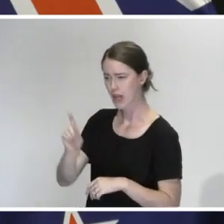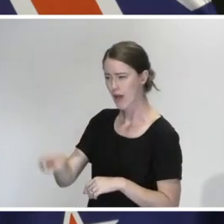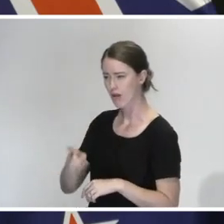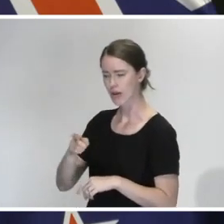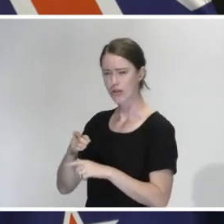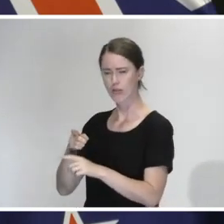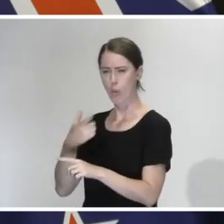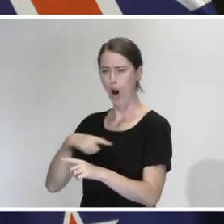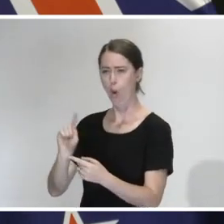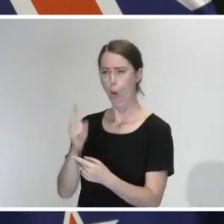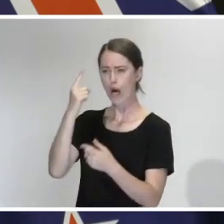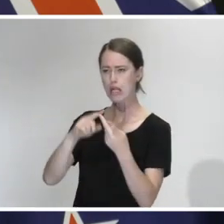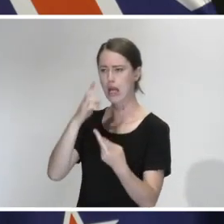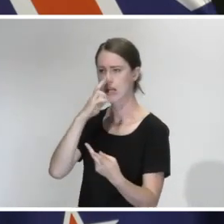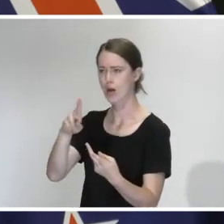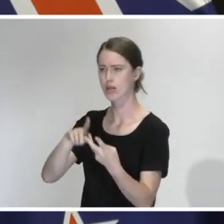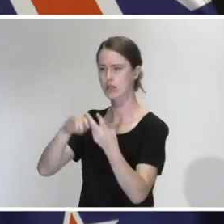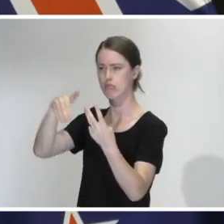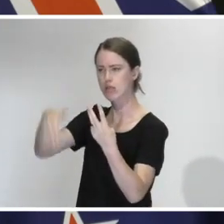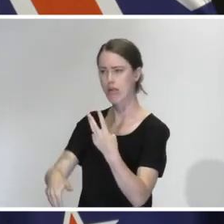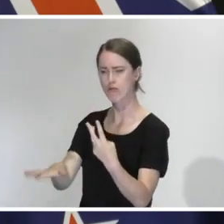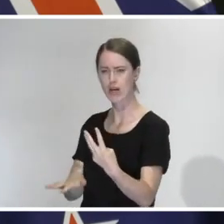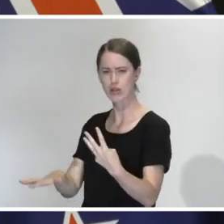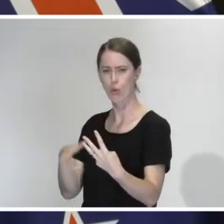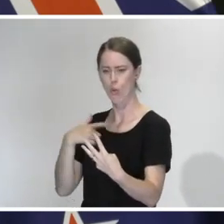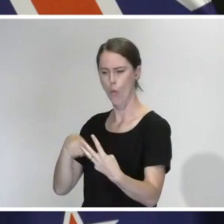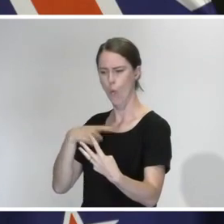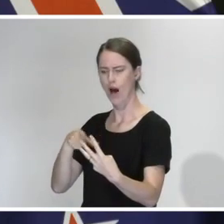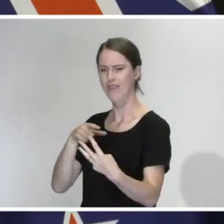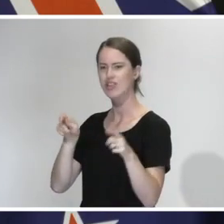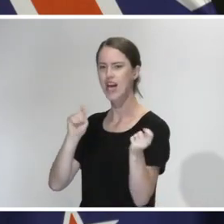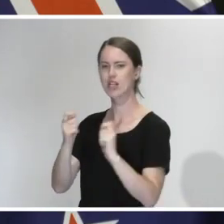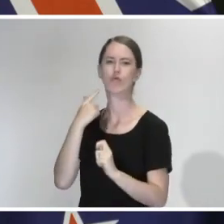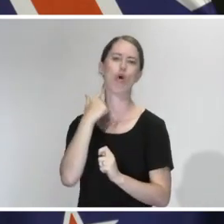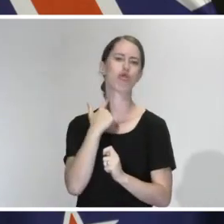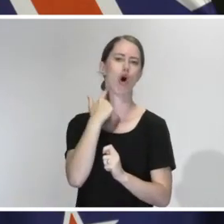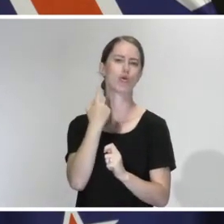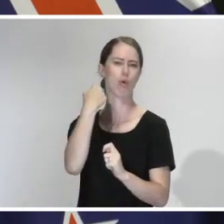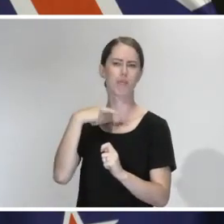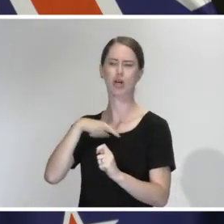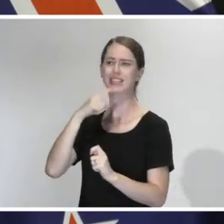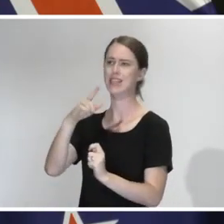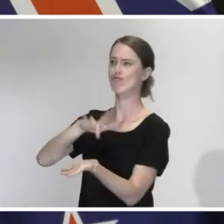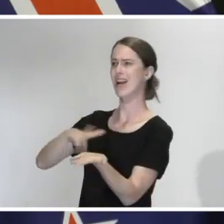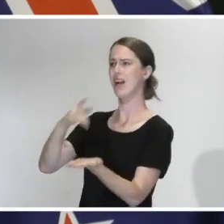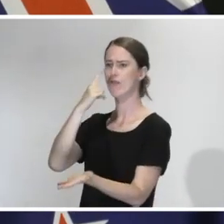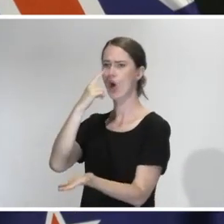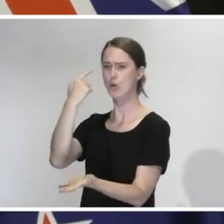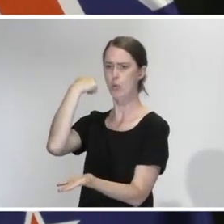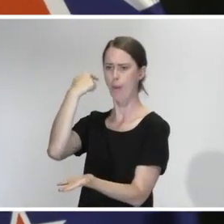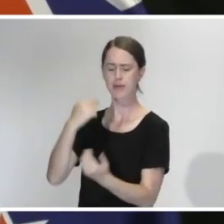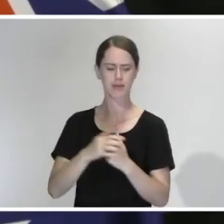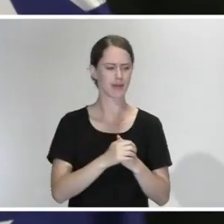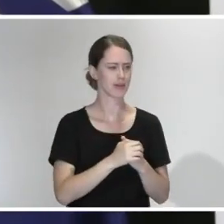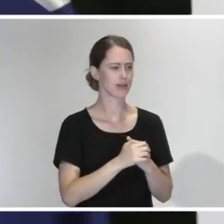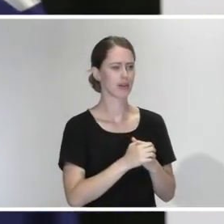are Auckland, Nelson and other regions shifting to throat swabs because they've run out of nasal swabs? Well, because they can